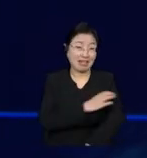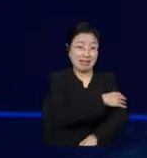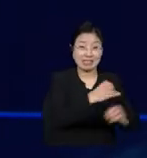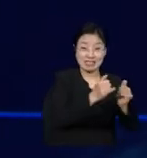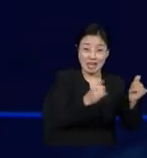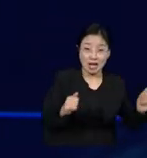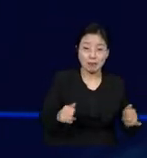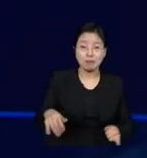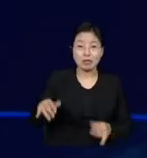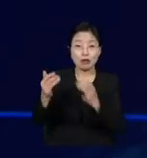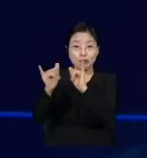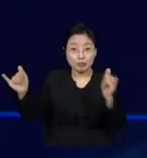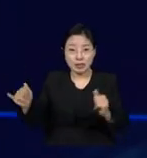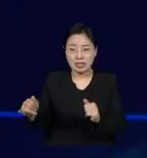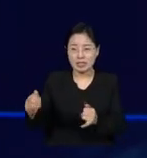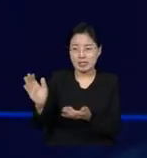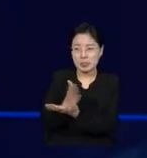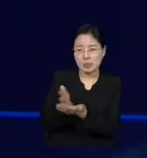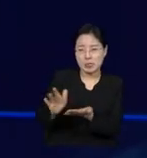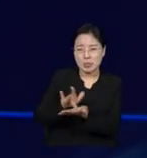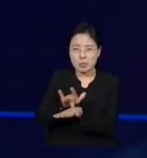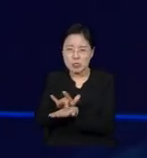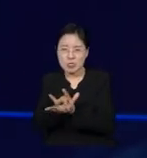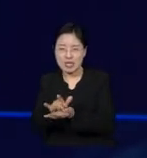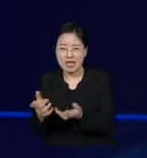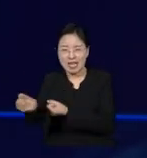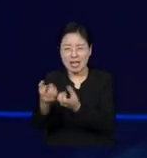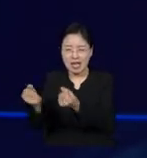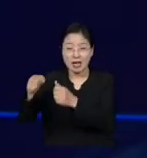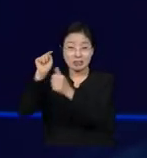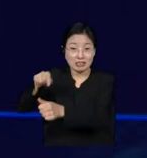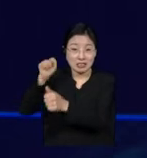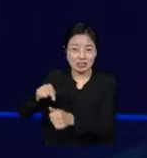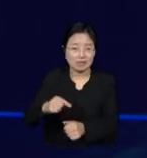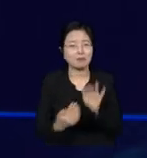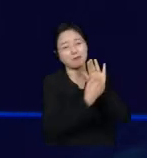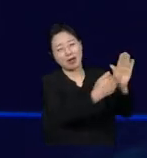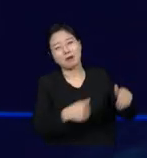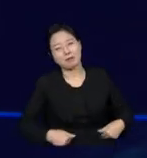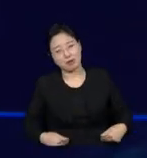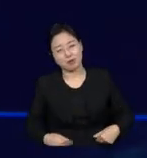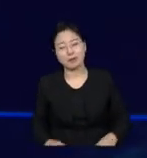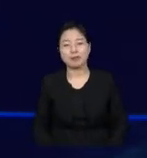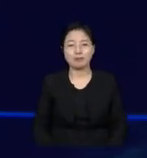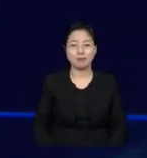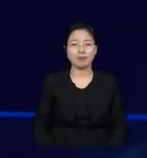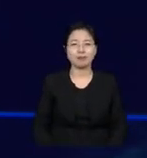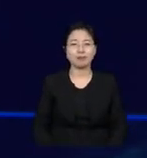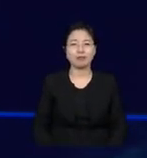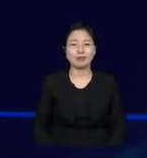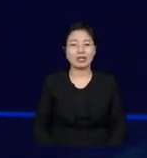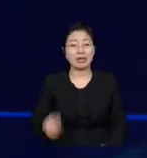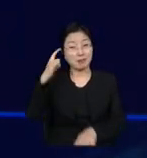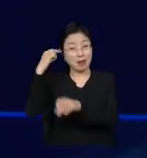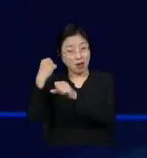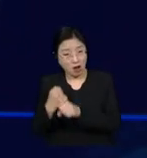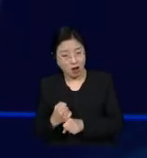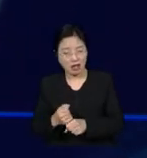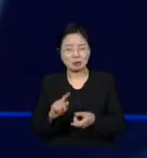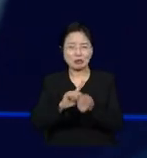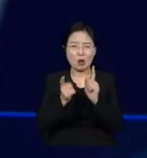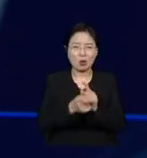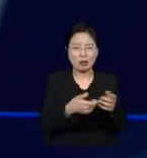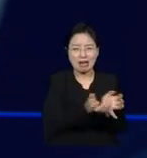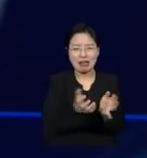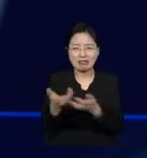to profit from pitting us against each other. We can't allow for anyone to rise to fame or come into power when it's built